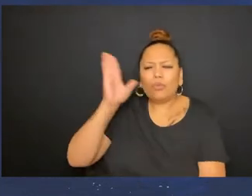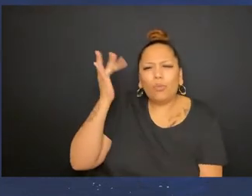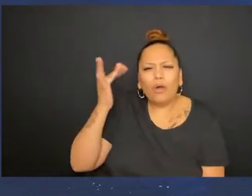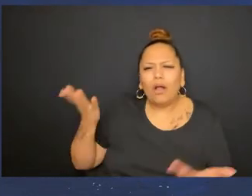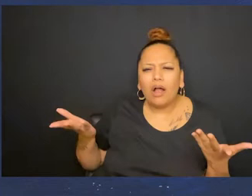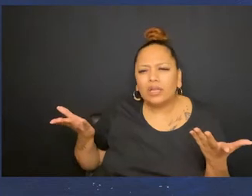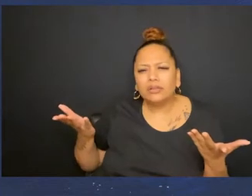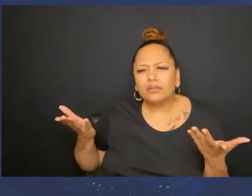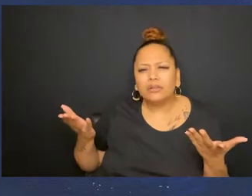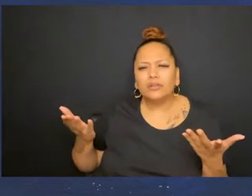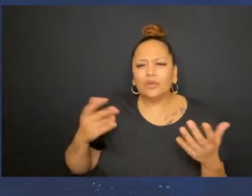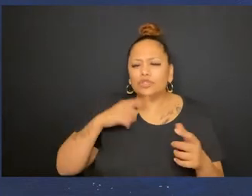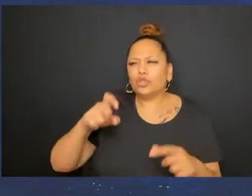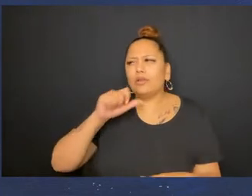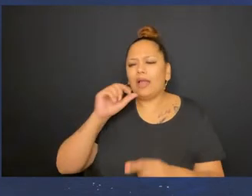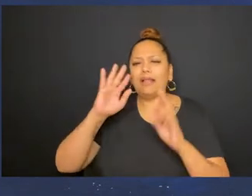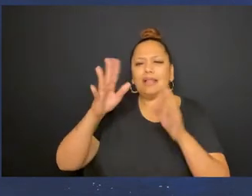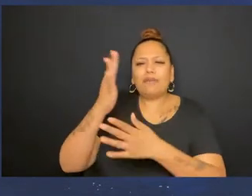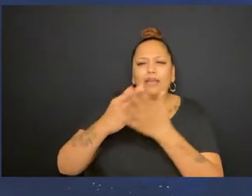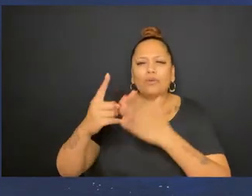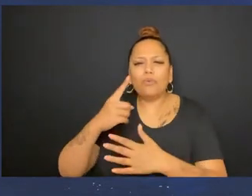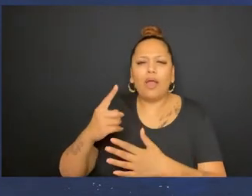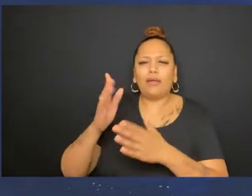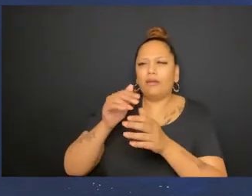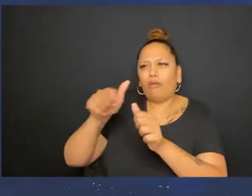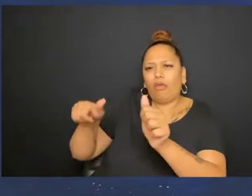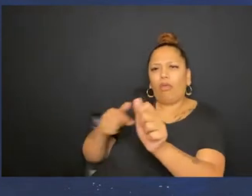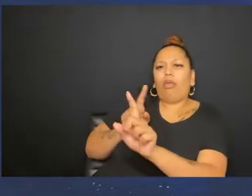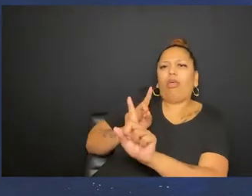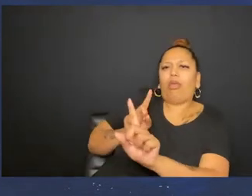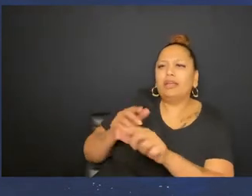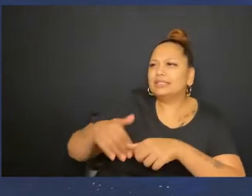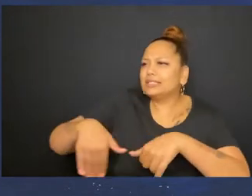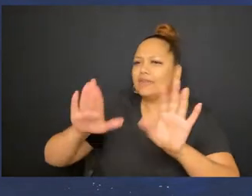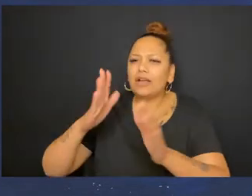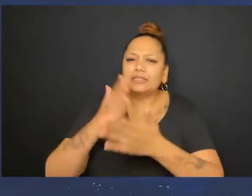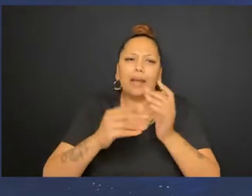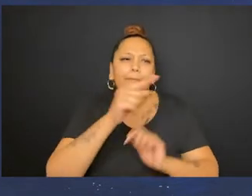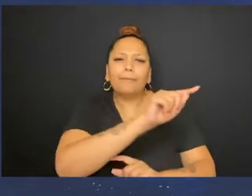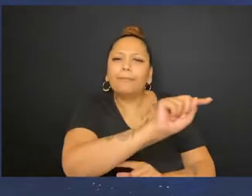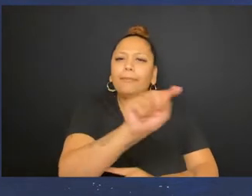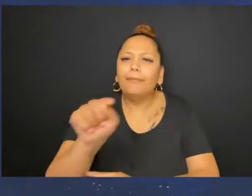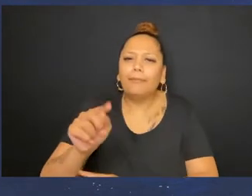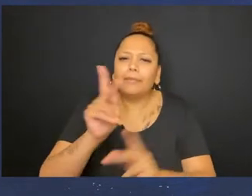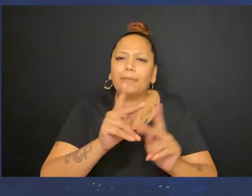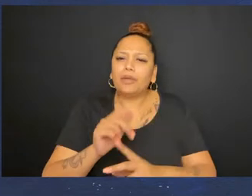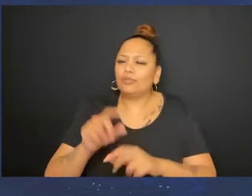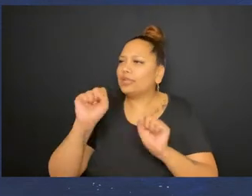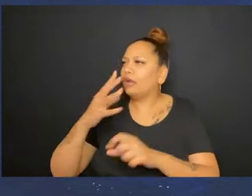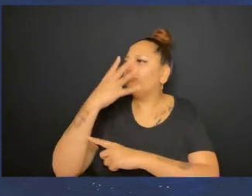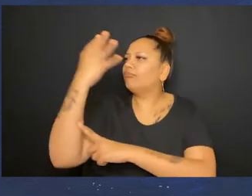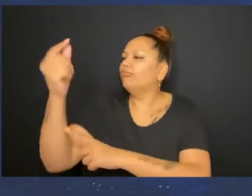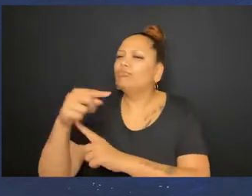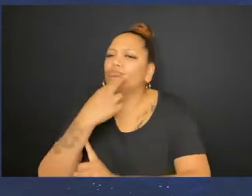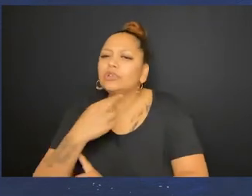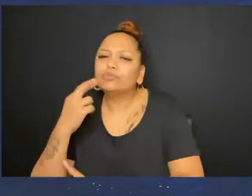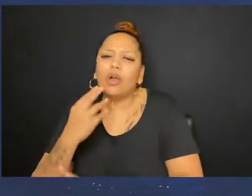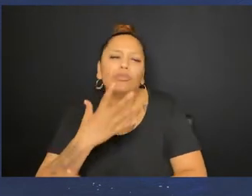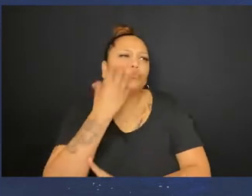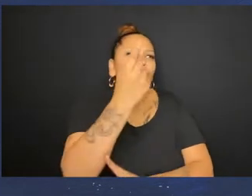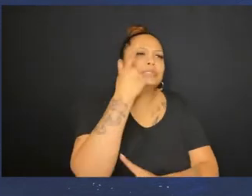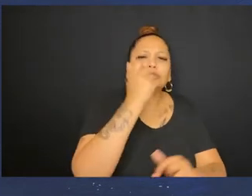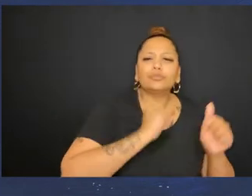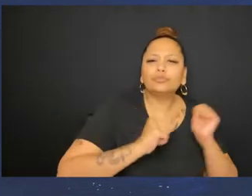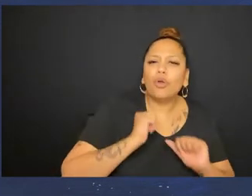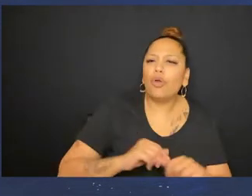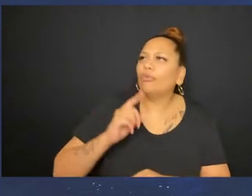disabled community is being left behind. We should not be leaving anyone behind or sacrificing some folks. Just so that you can go